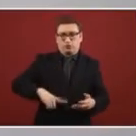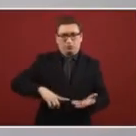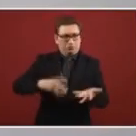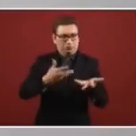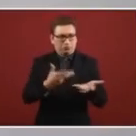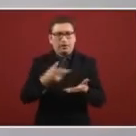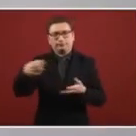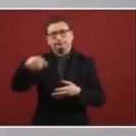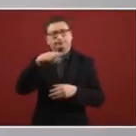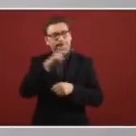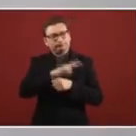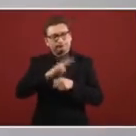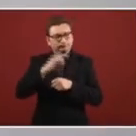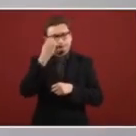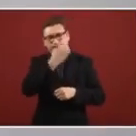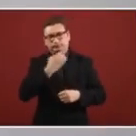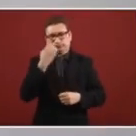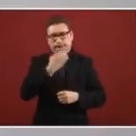for the government